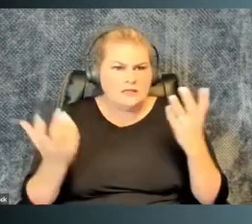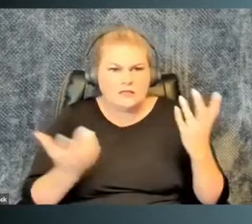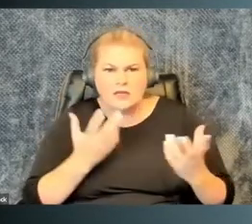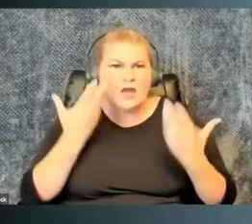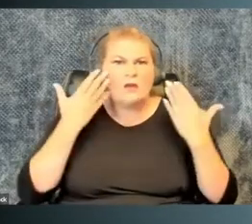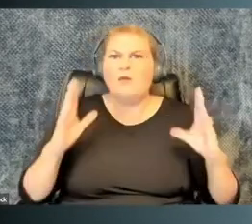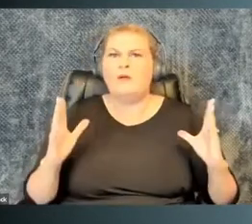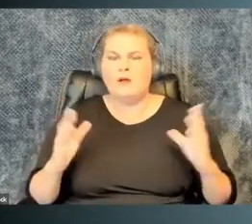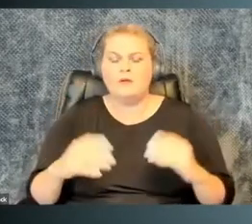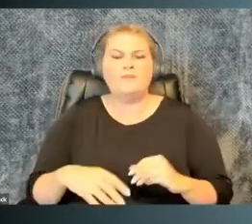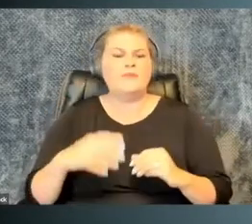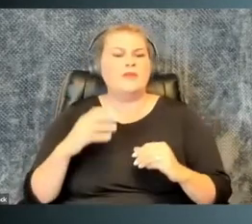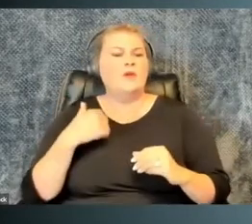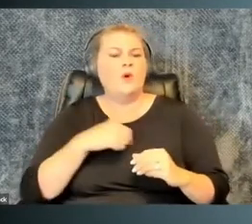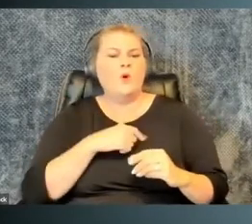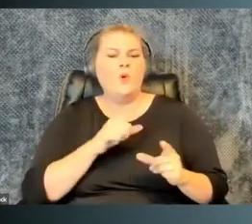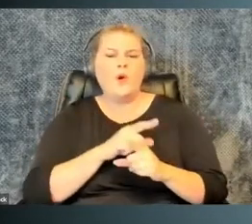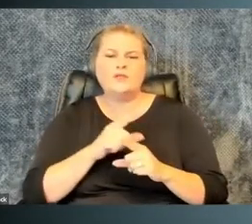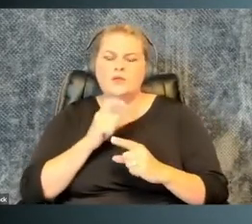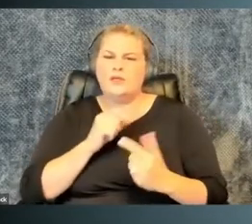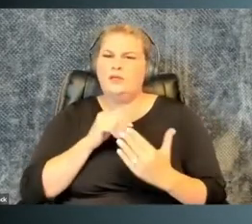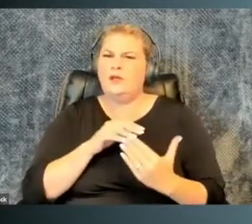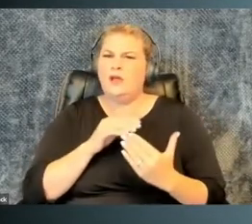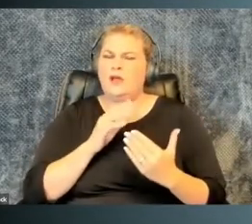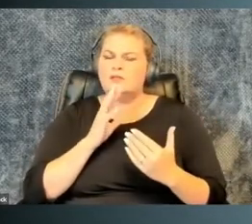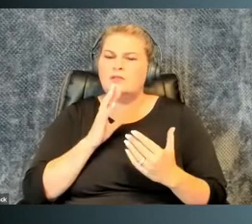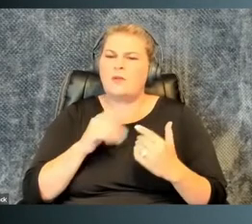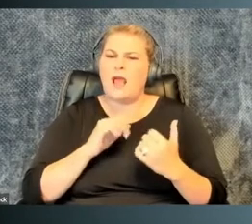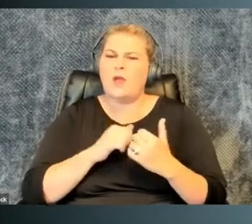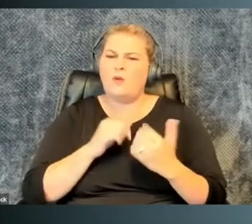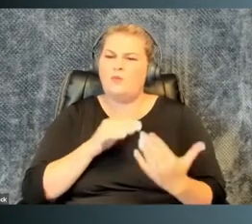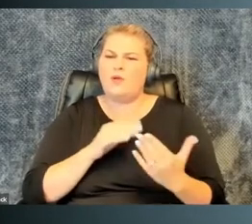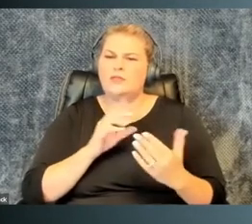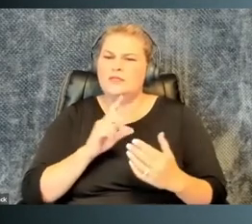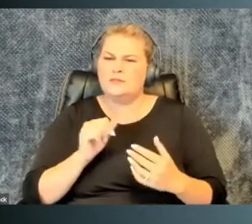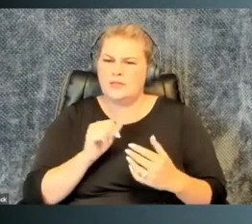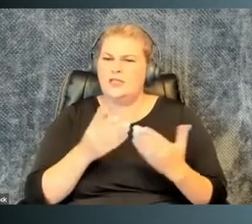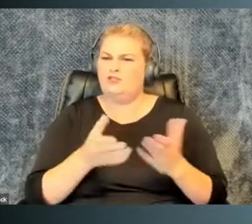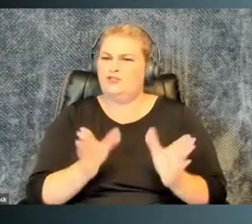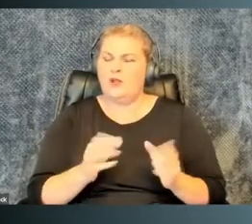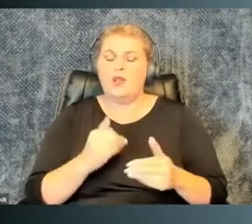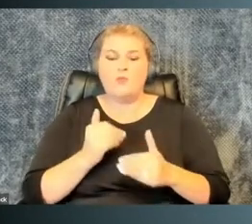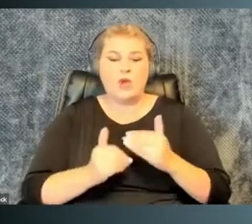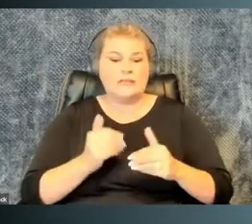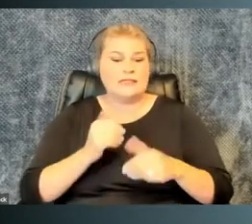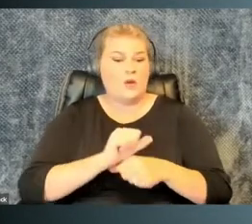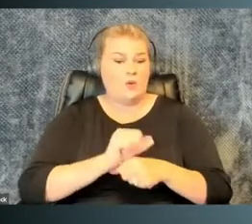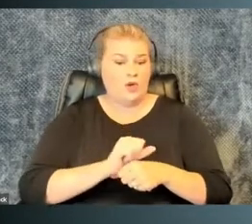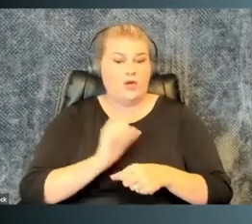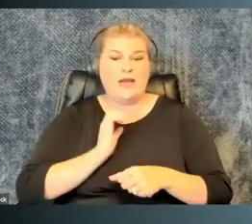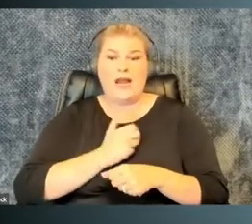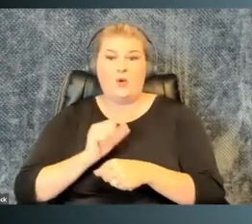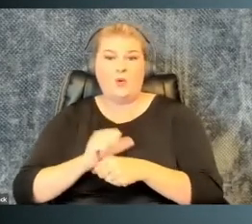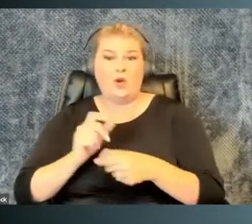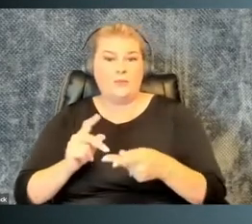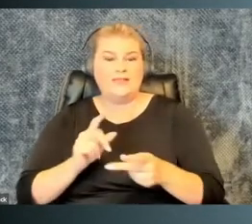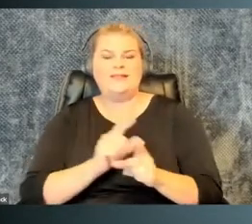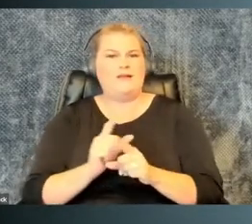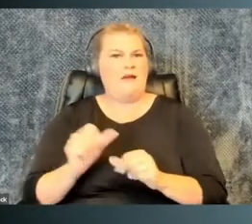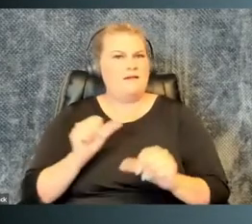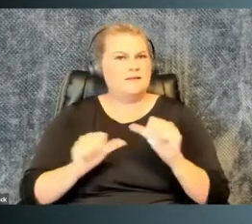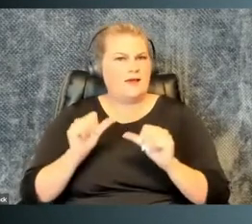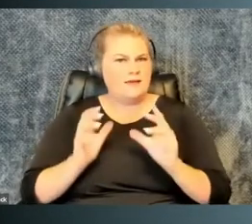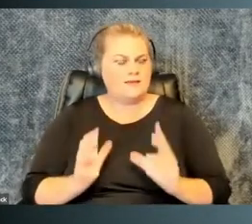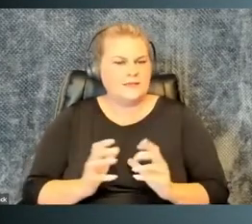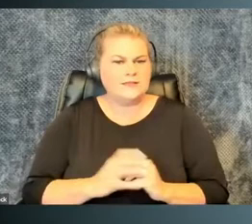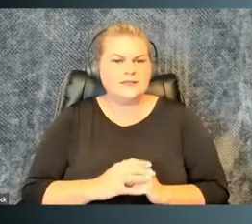We also need systemic change to how we approach the business of disability more generally. That is, the processes at work